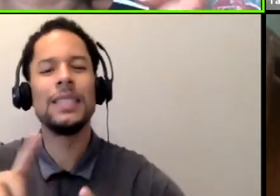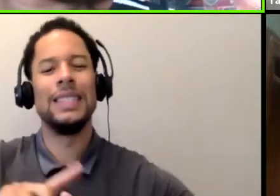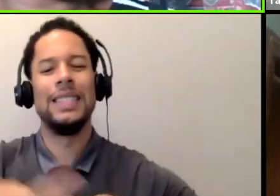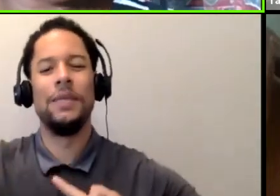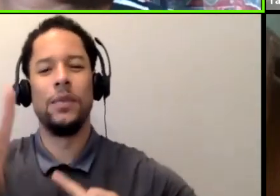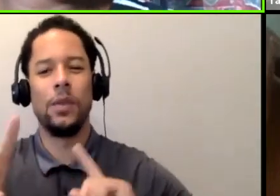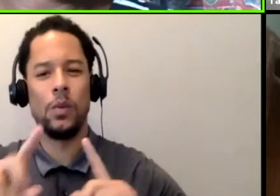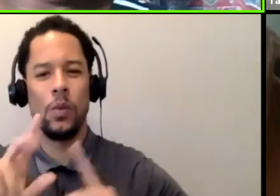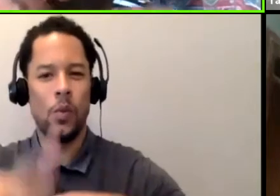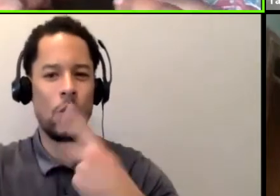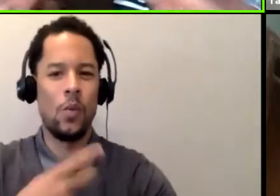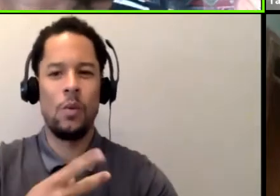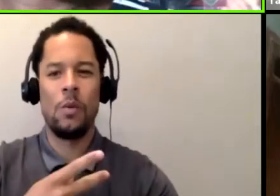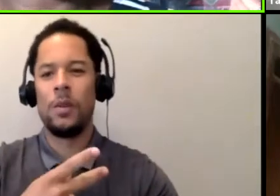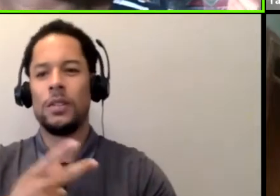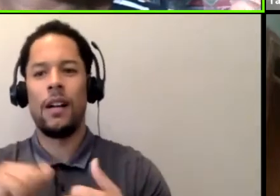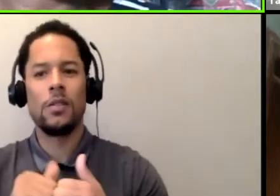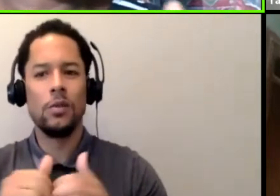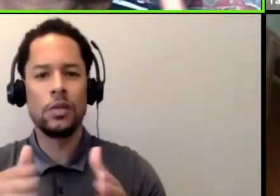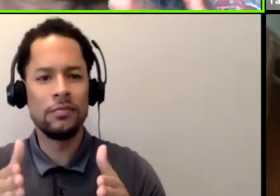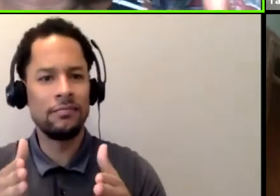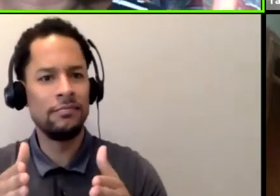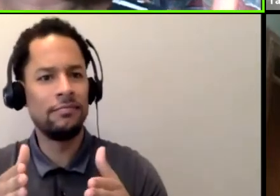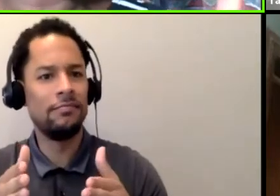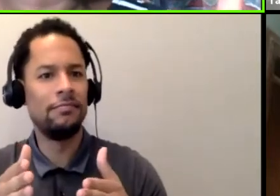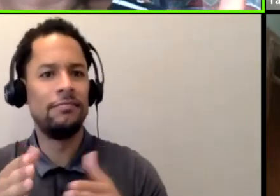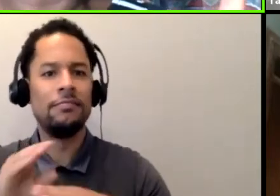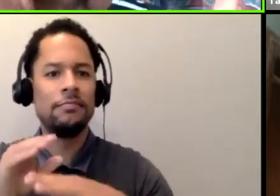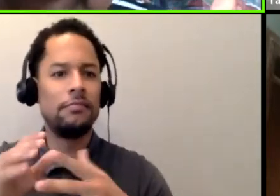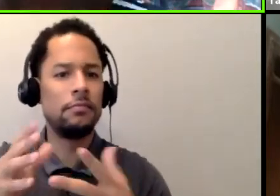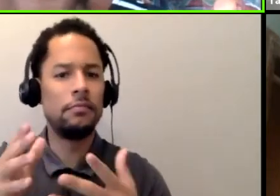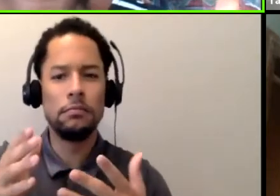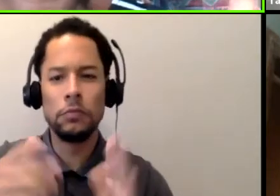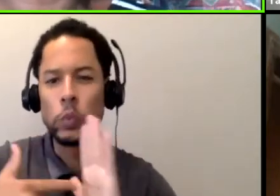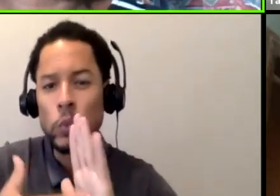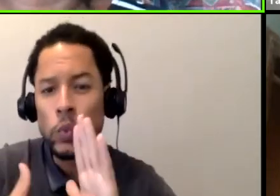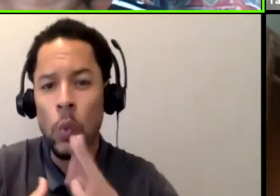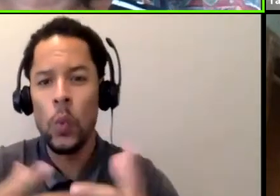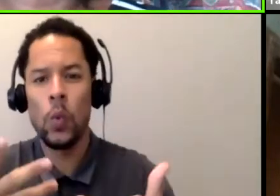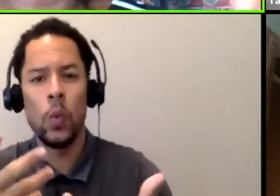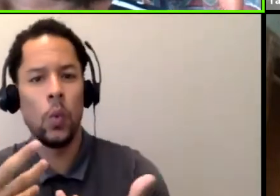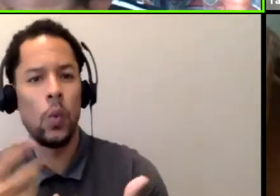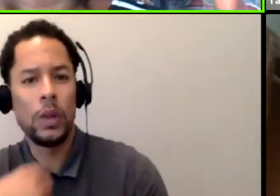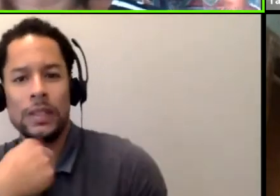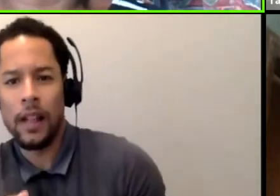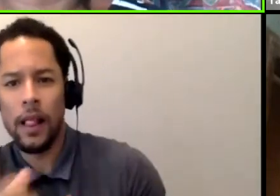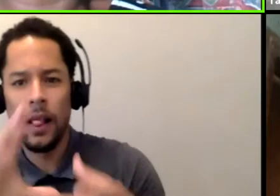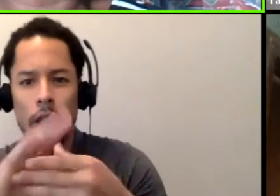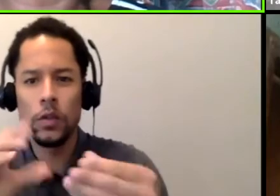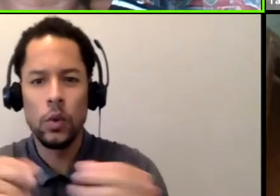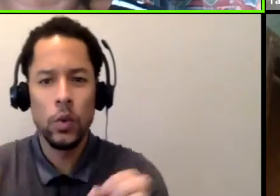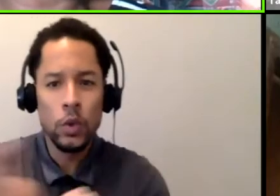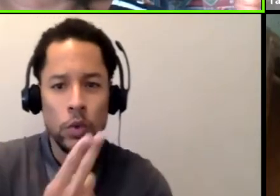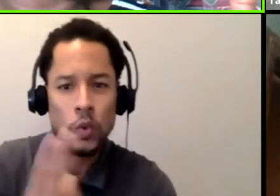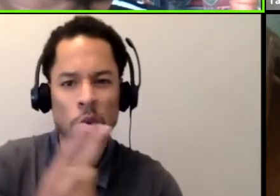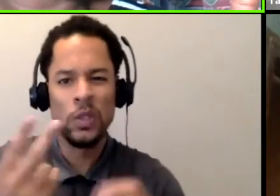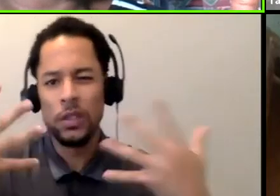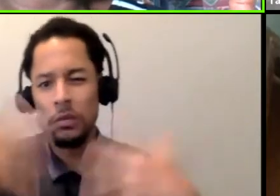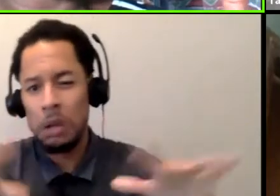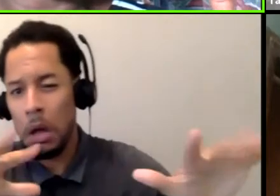goes beyond text and the language. So what do you foreground? How do you foreground